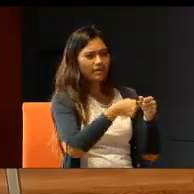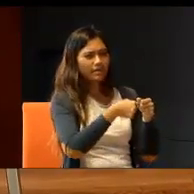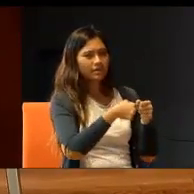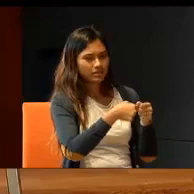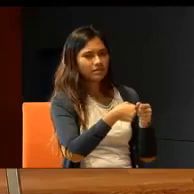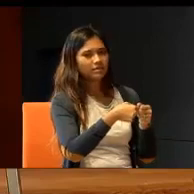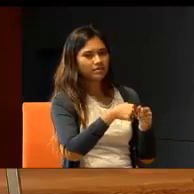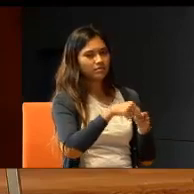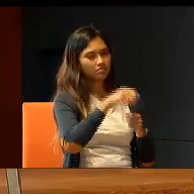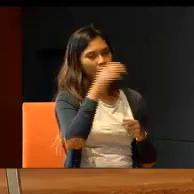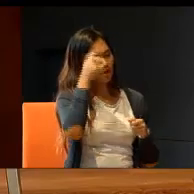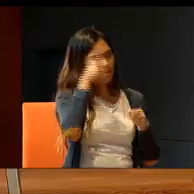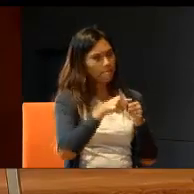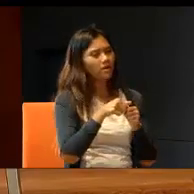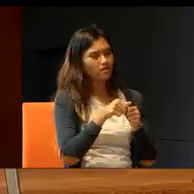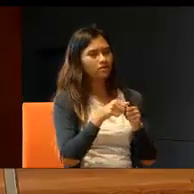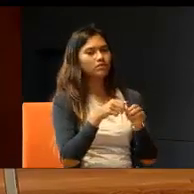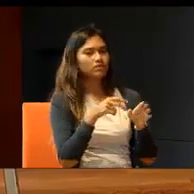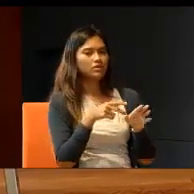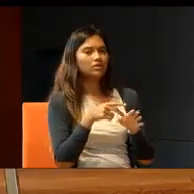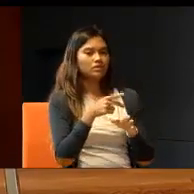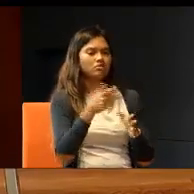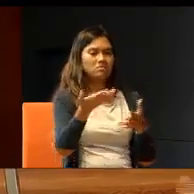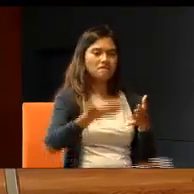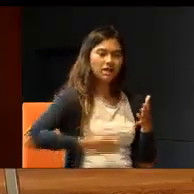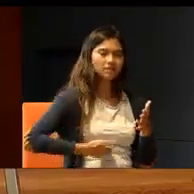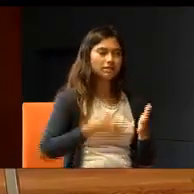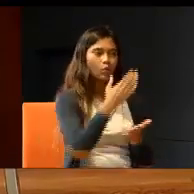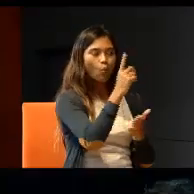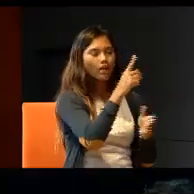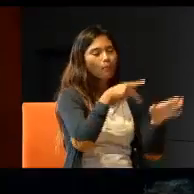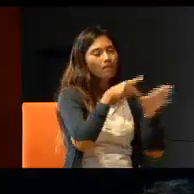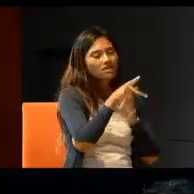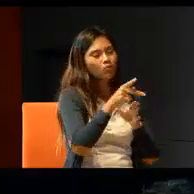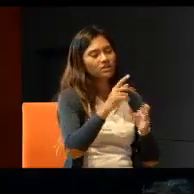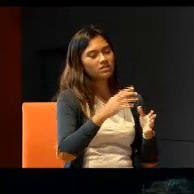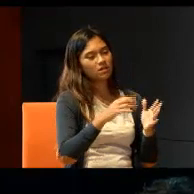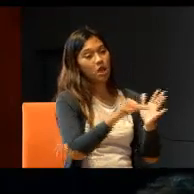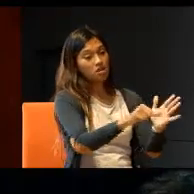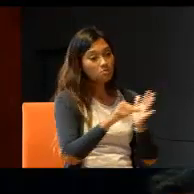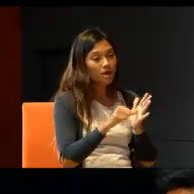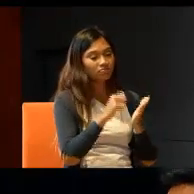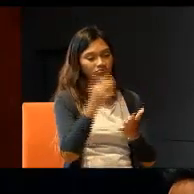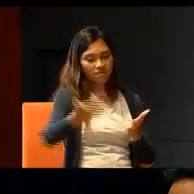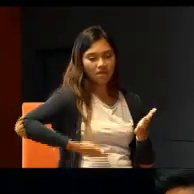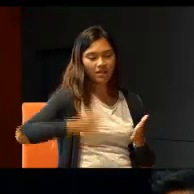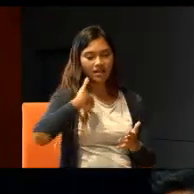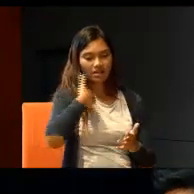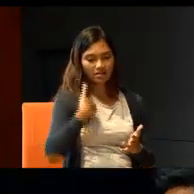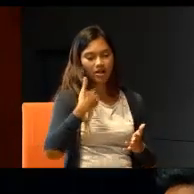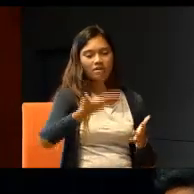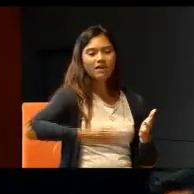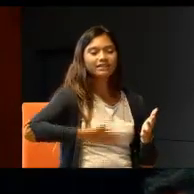Tommy Koh, was very impressed. He invited us, invited Lim Chin Heng, to find out more, about the